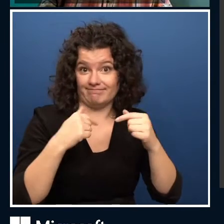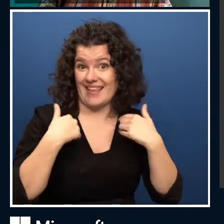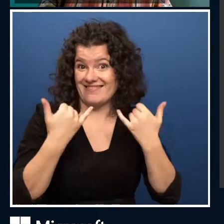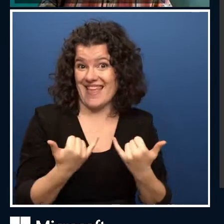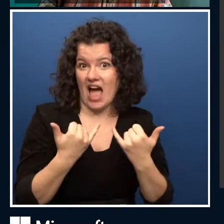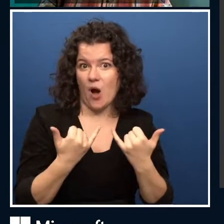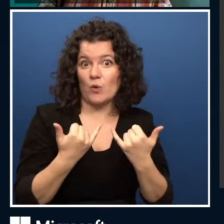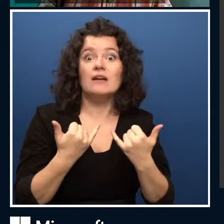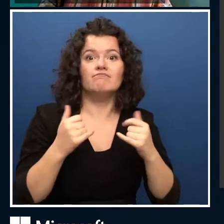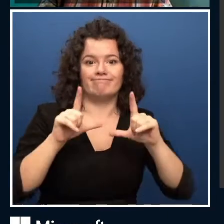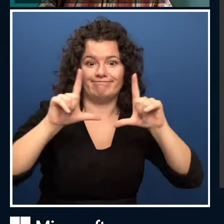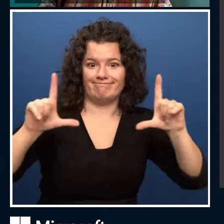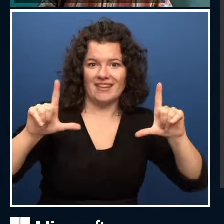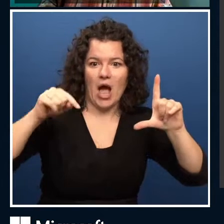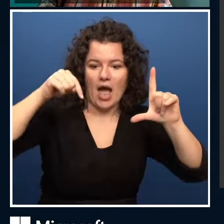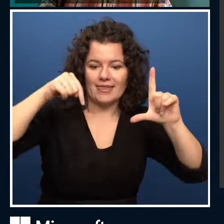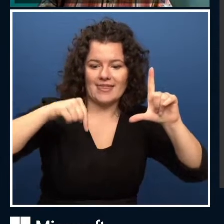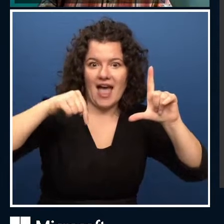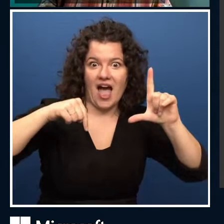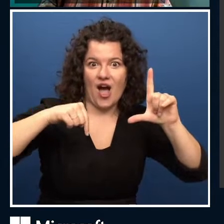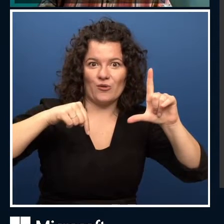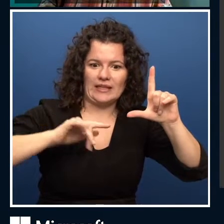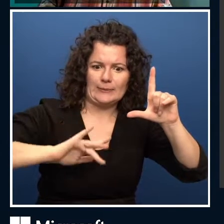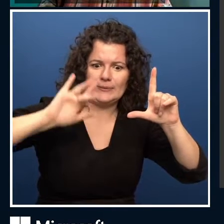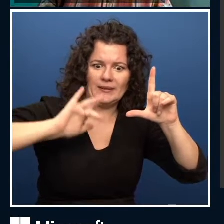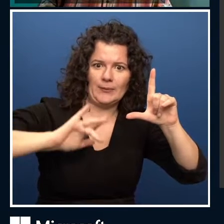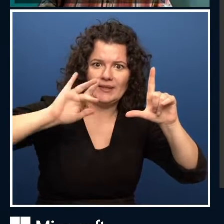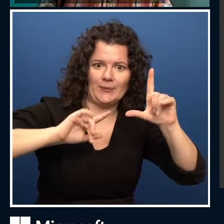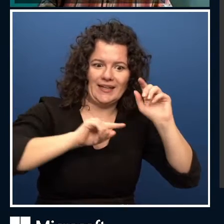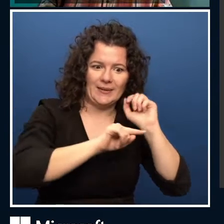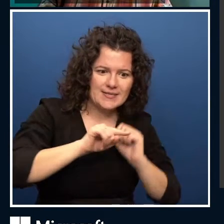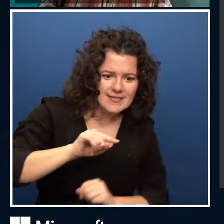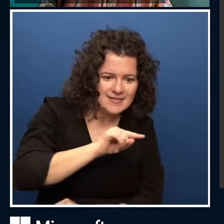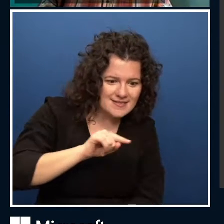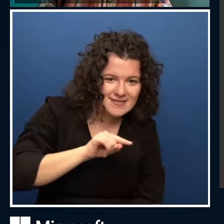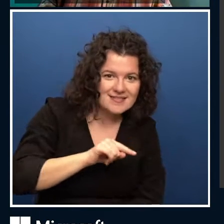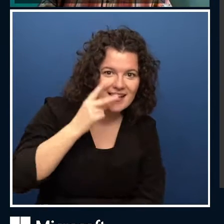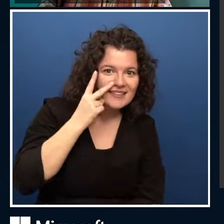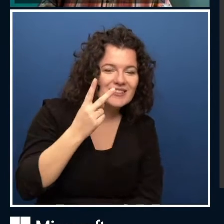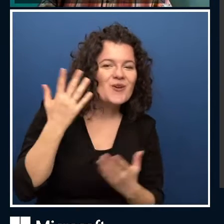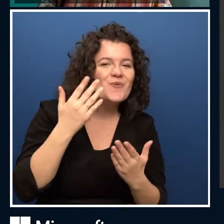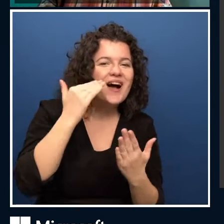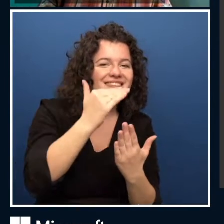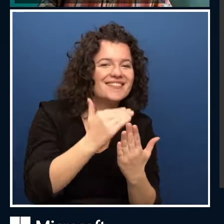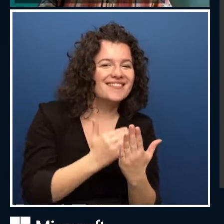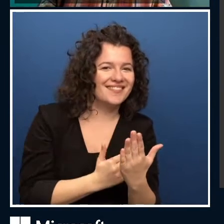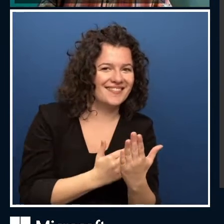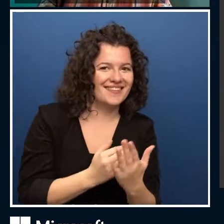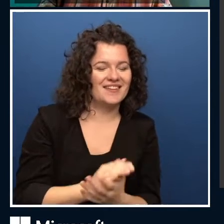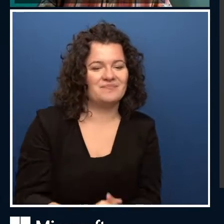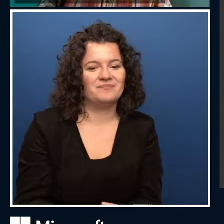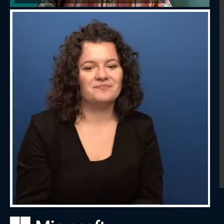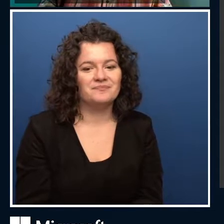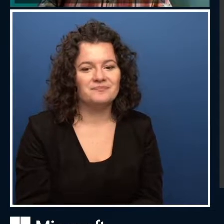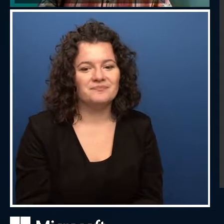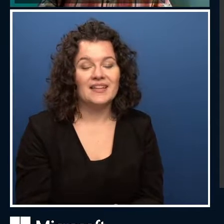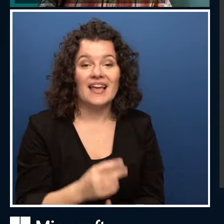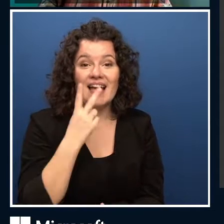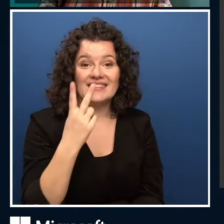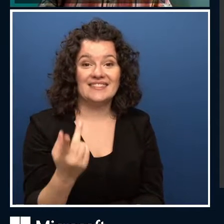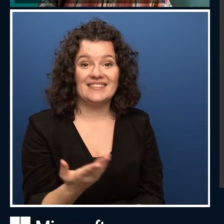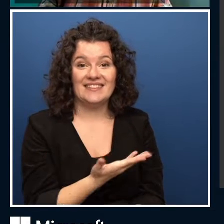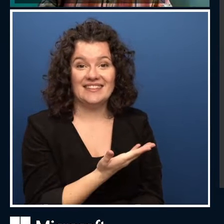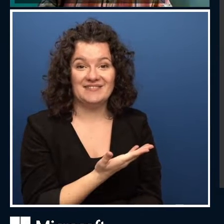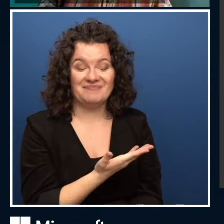up. And if you look, oh, this is going to be hard to do because it's like a mirror image. I think it might be this side. You'll see the chat as well.